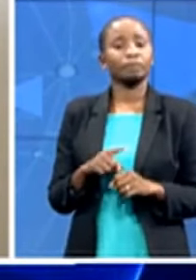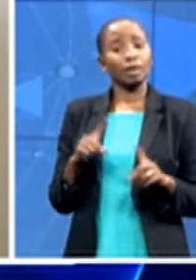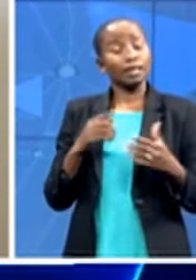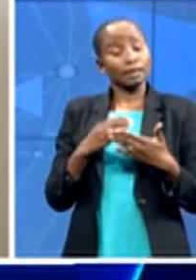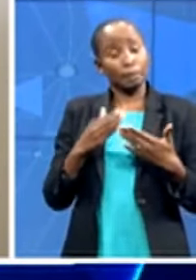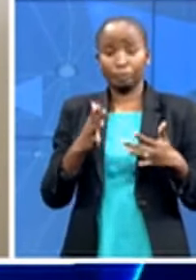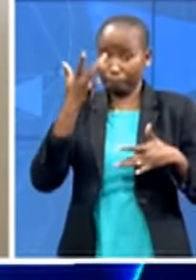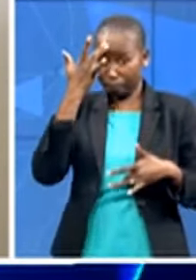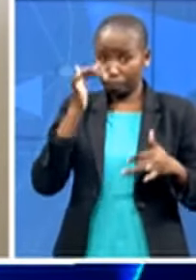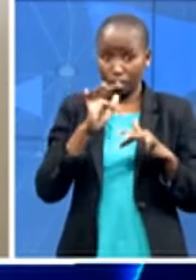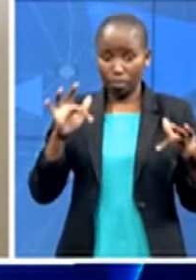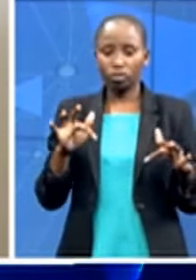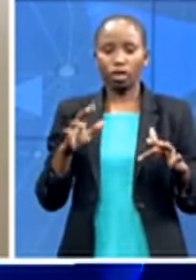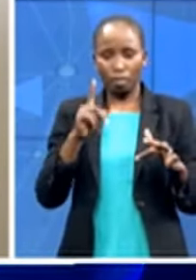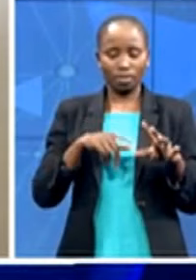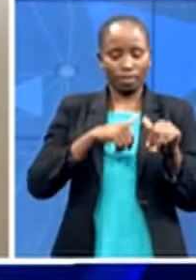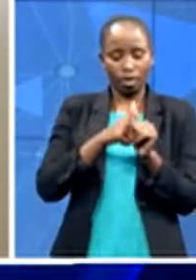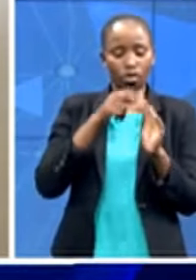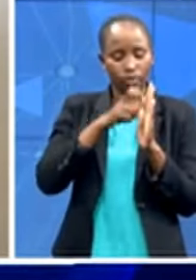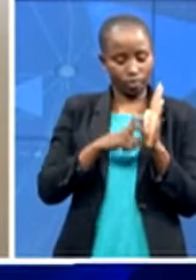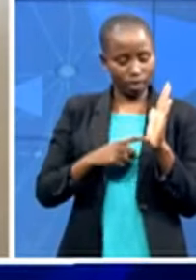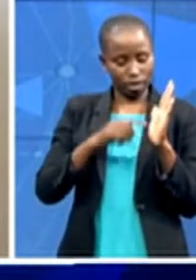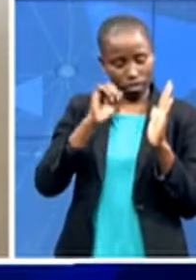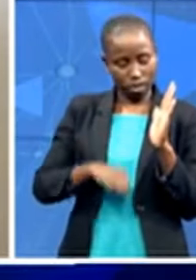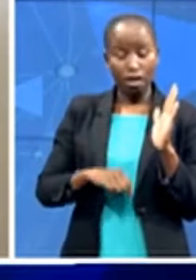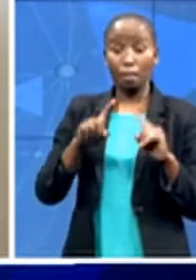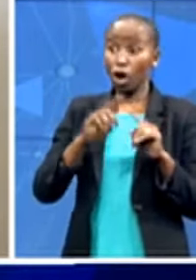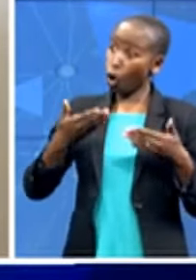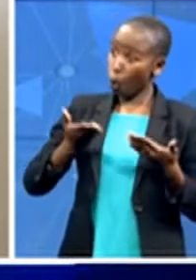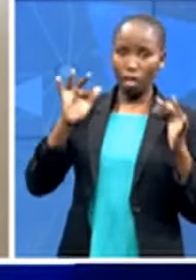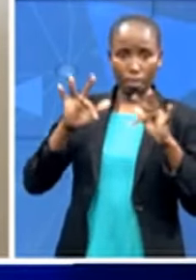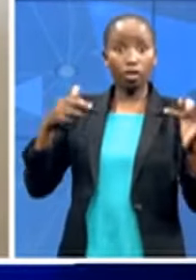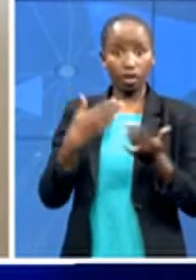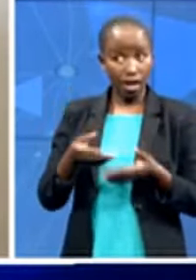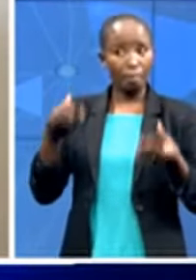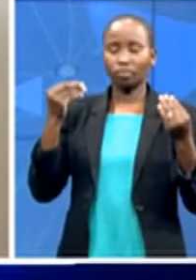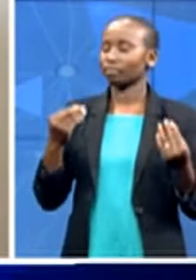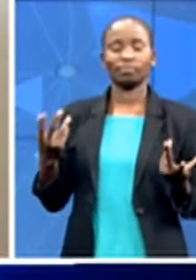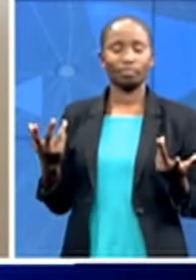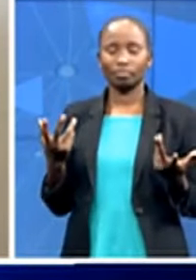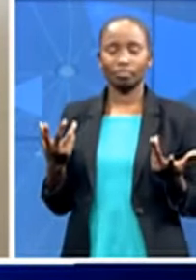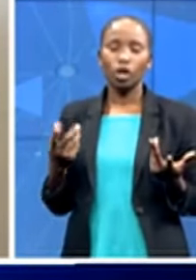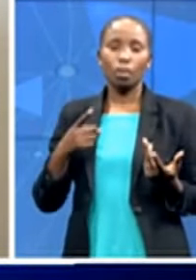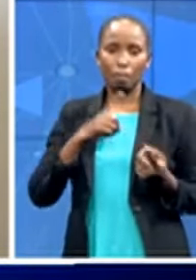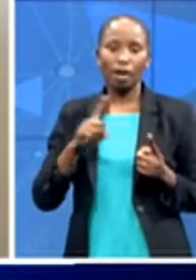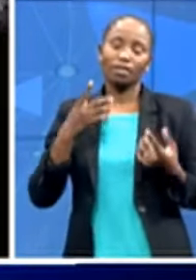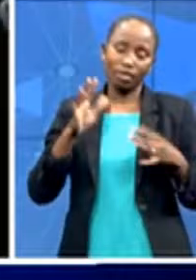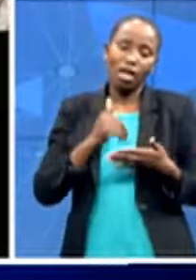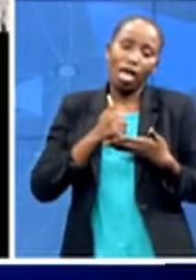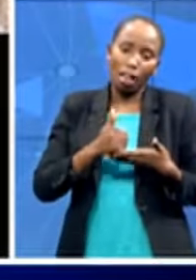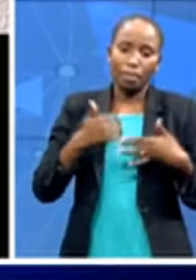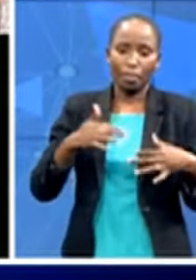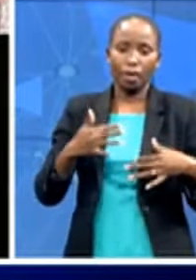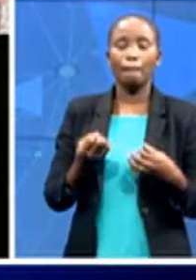everybody will benefit from the device but it's made a huge impact especially in the younger patients dr ramatuba